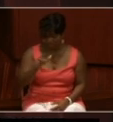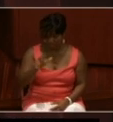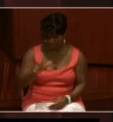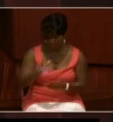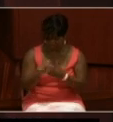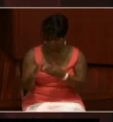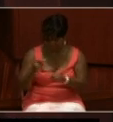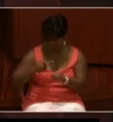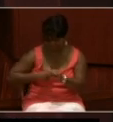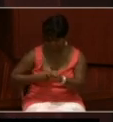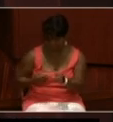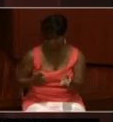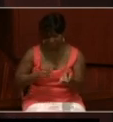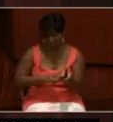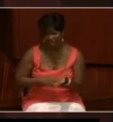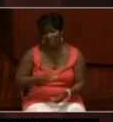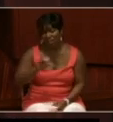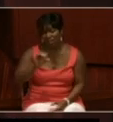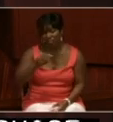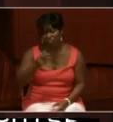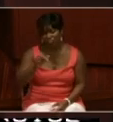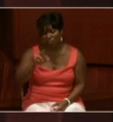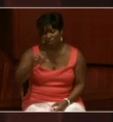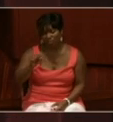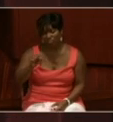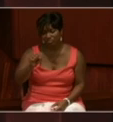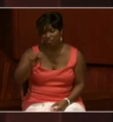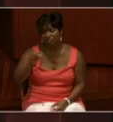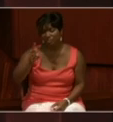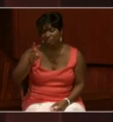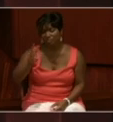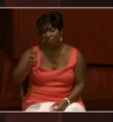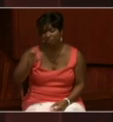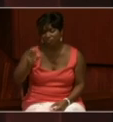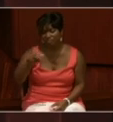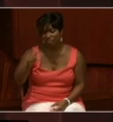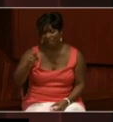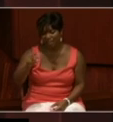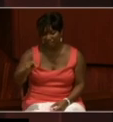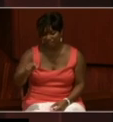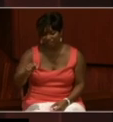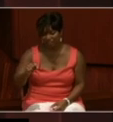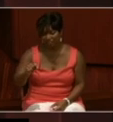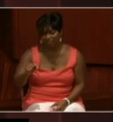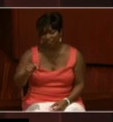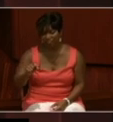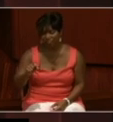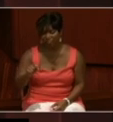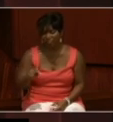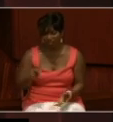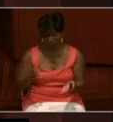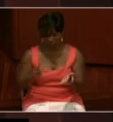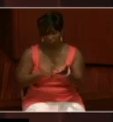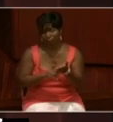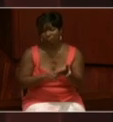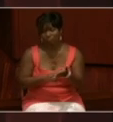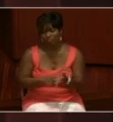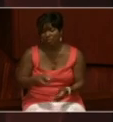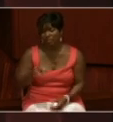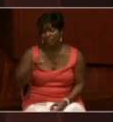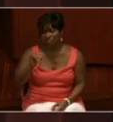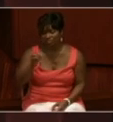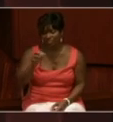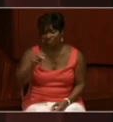Signed, Charles W. Chap, Lieutenant and Executive Officer. Log, U.S. Steamer Jeanette.